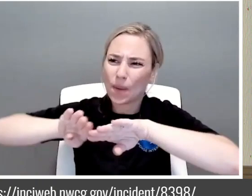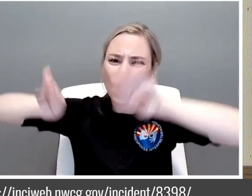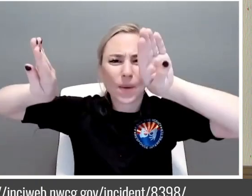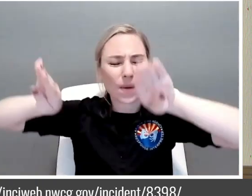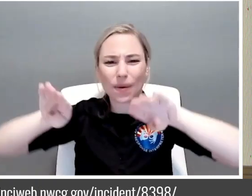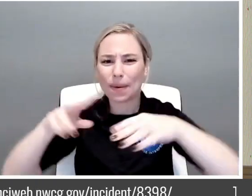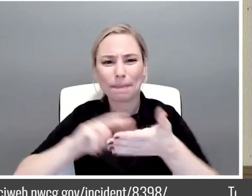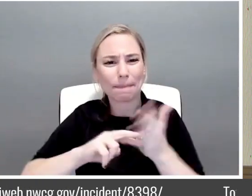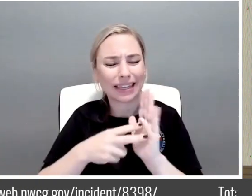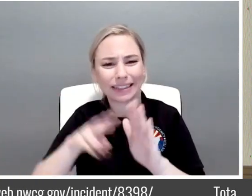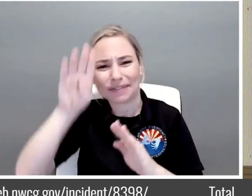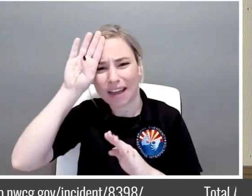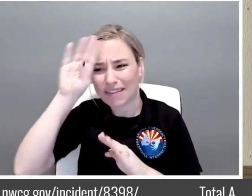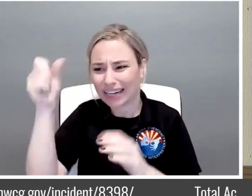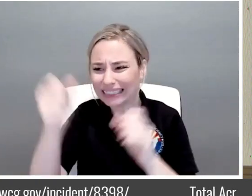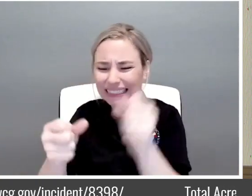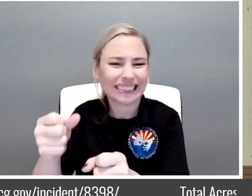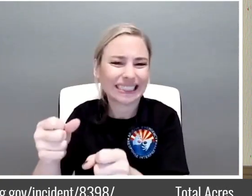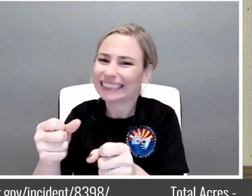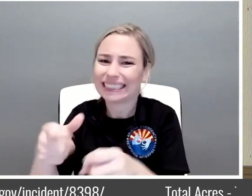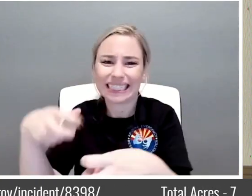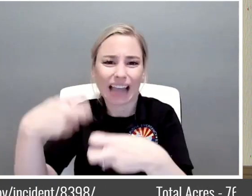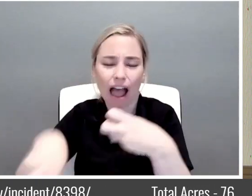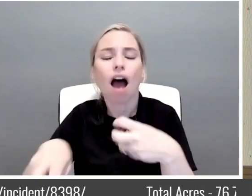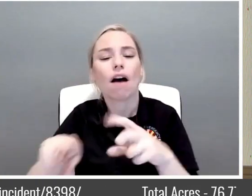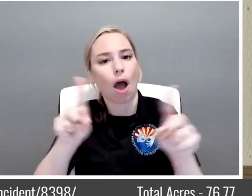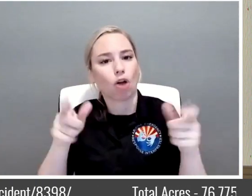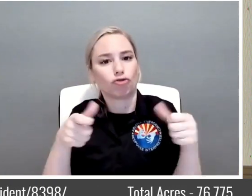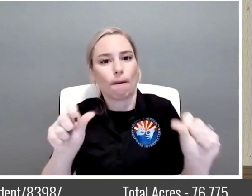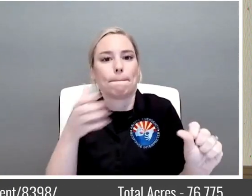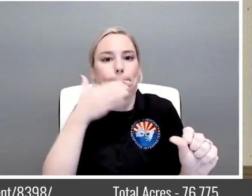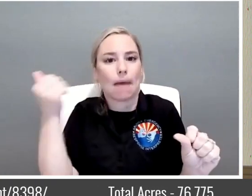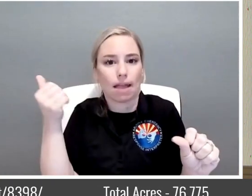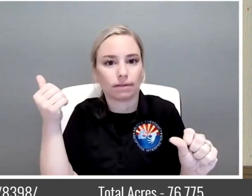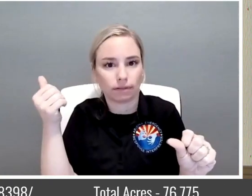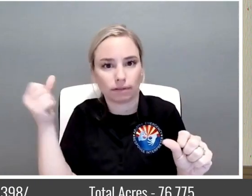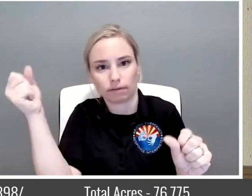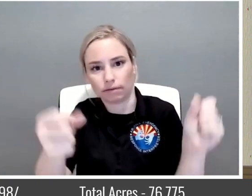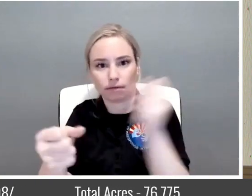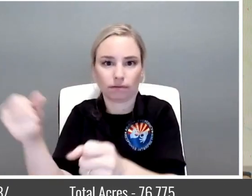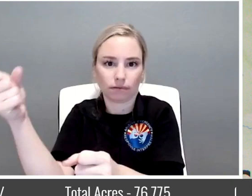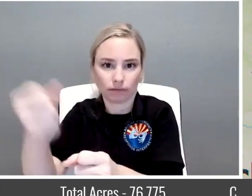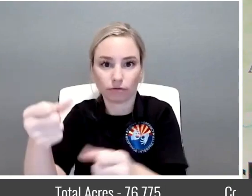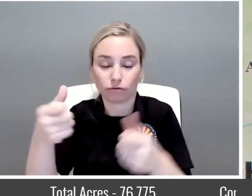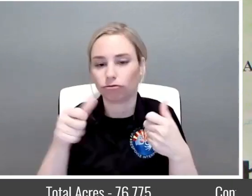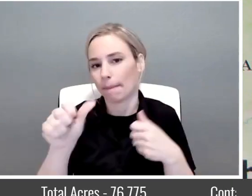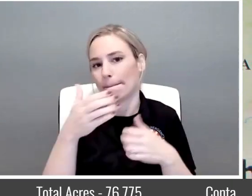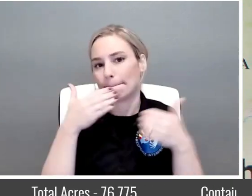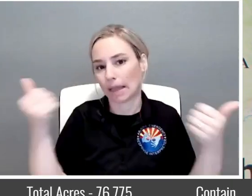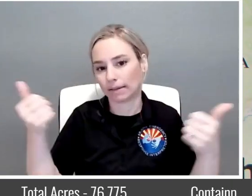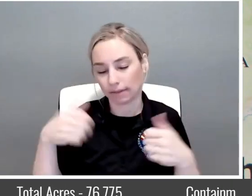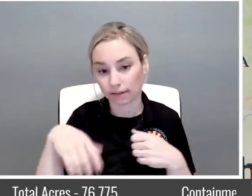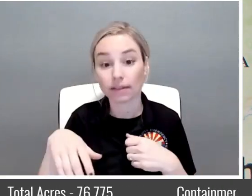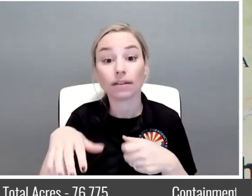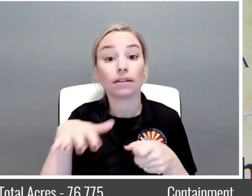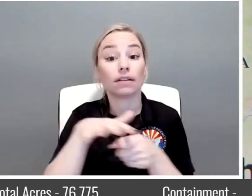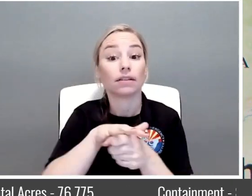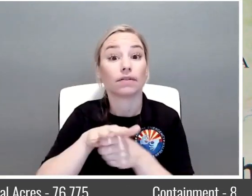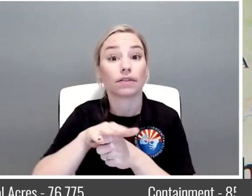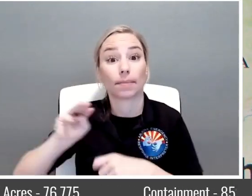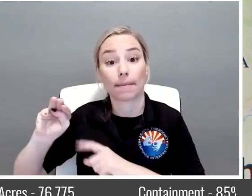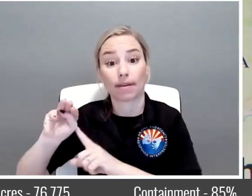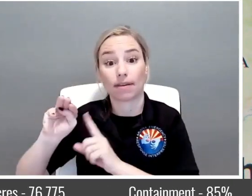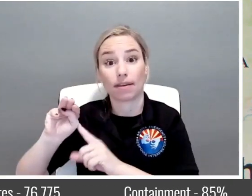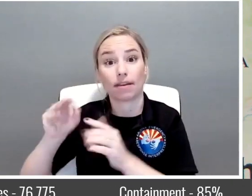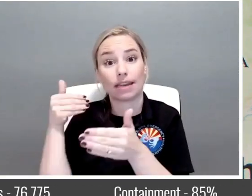However, we are working as much of that as we can. Down here in Division Mike Lake around this blacksmith